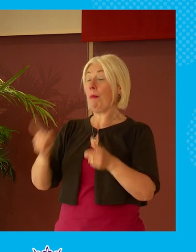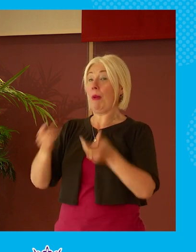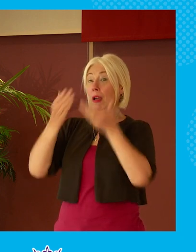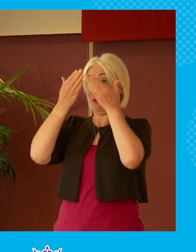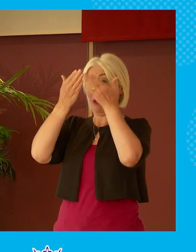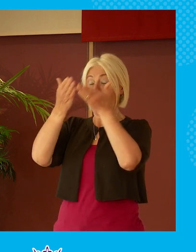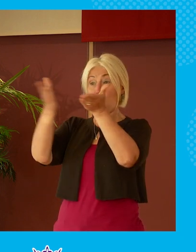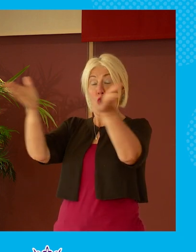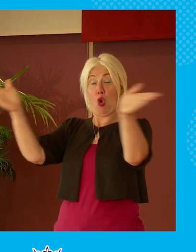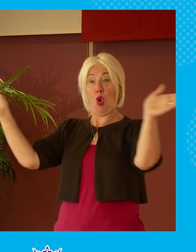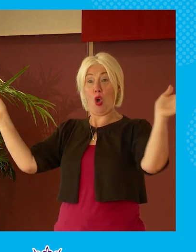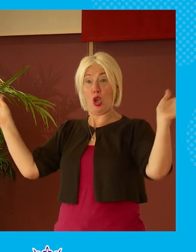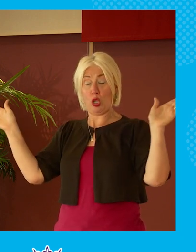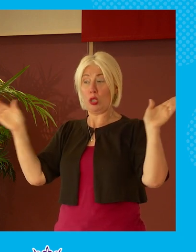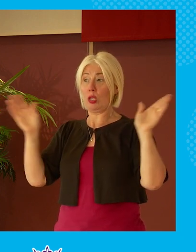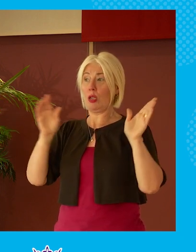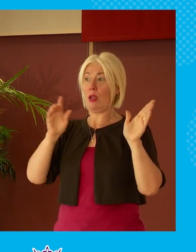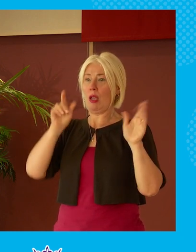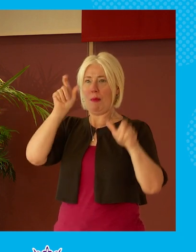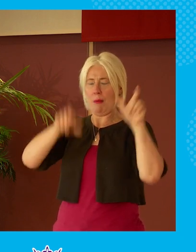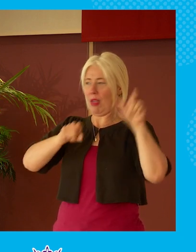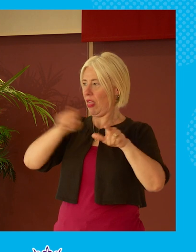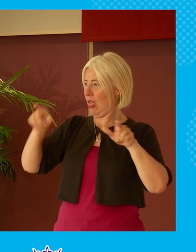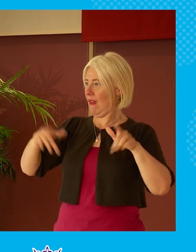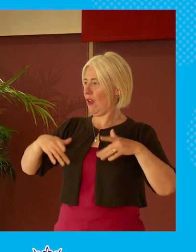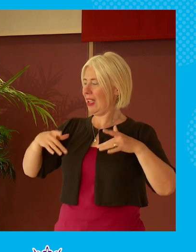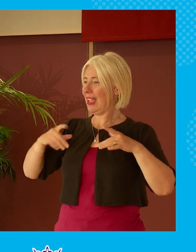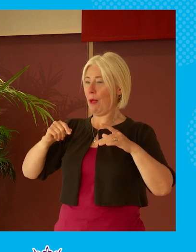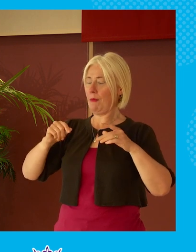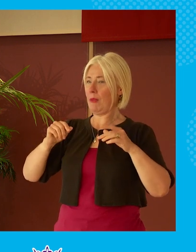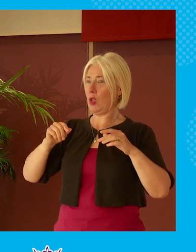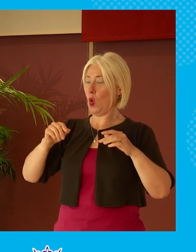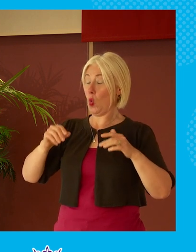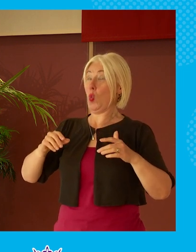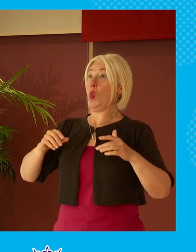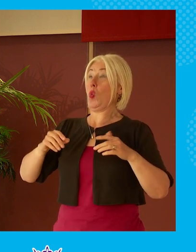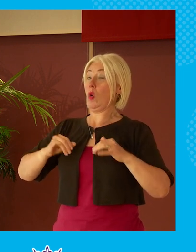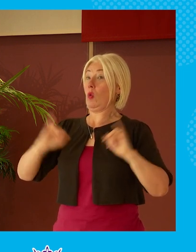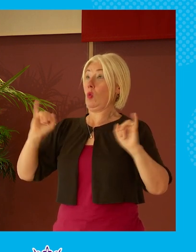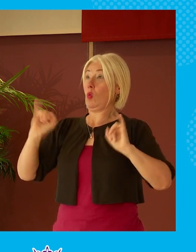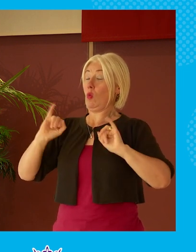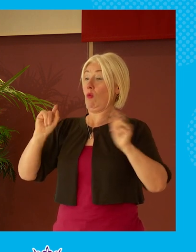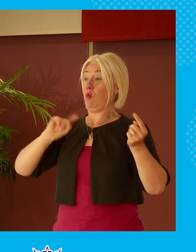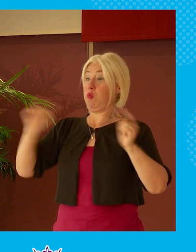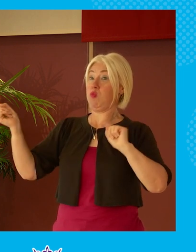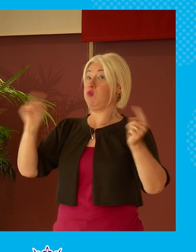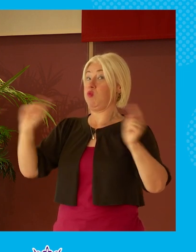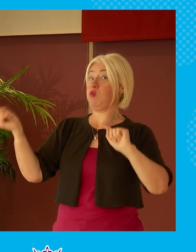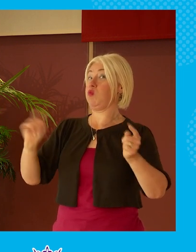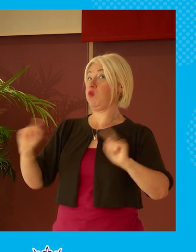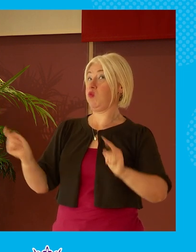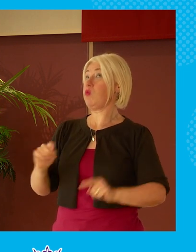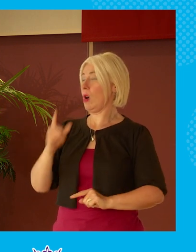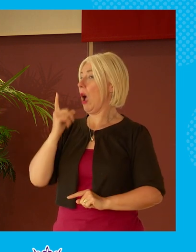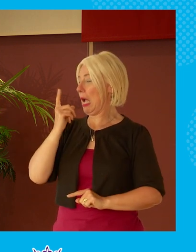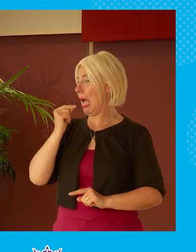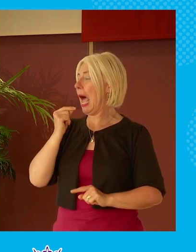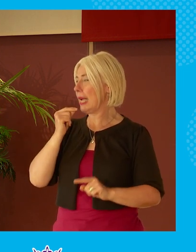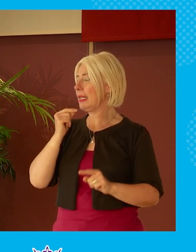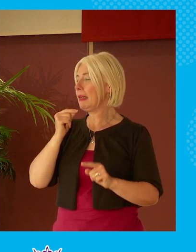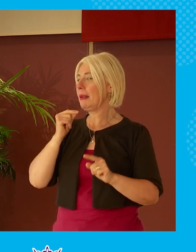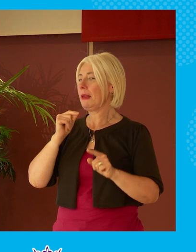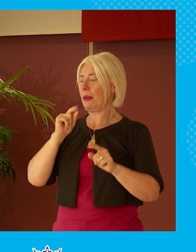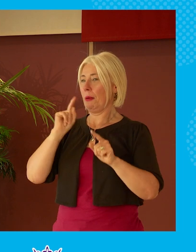framework and there can be some very very heated exchanges which are um as as as you were saying geared